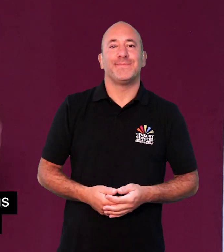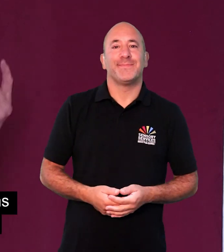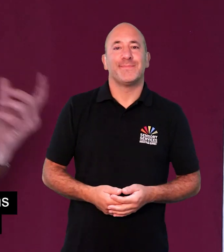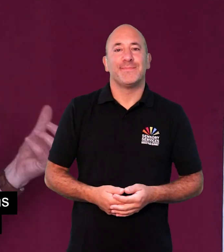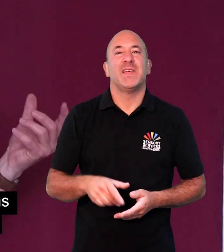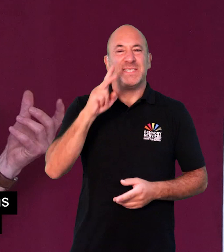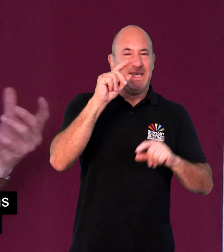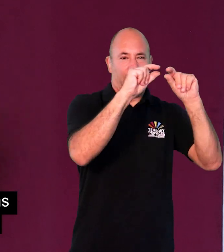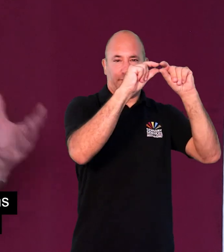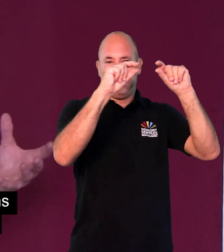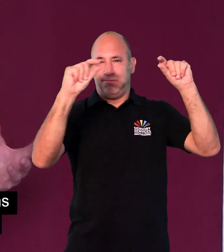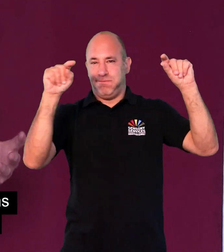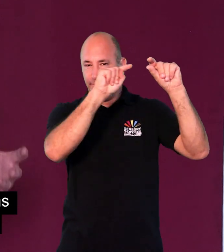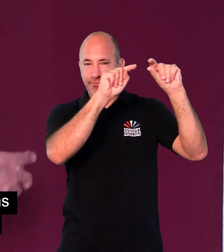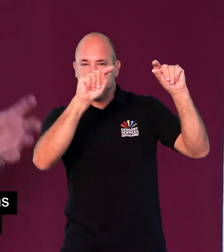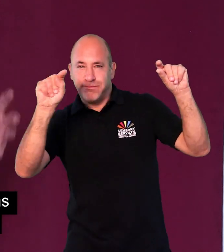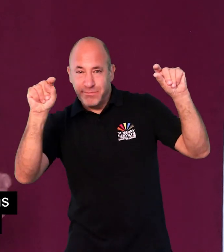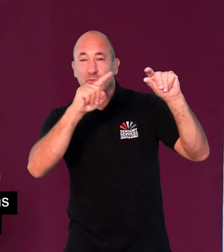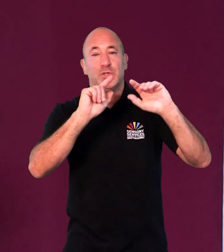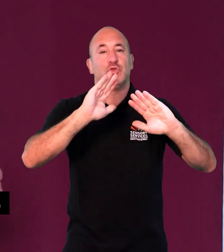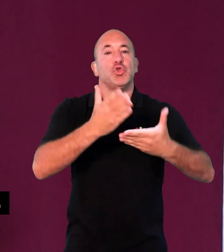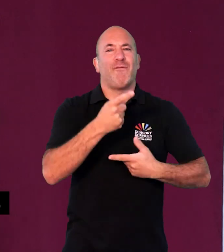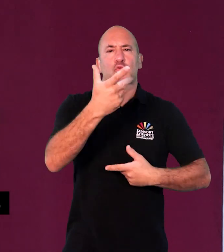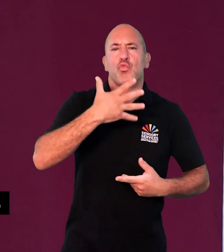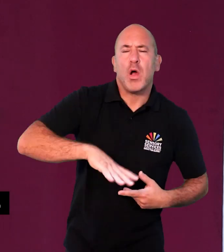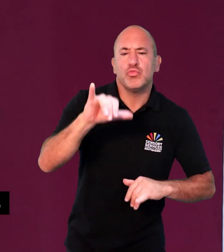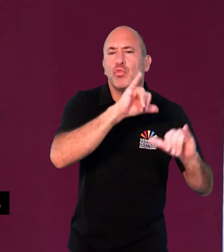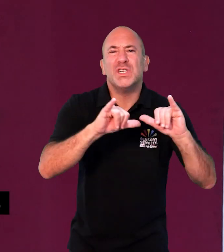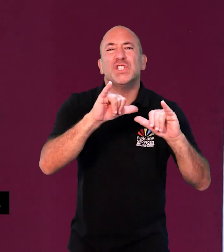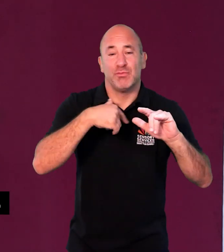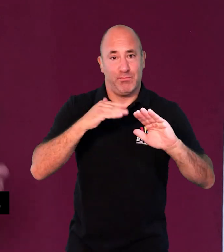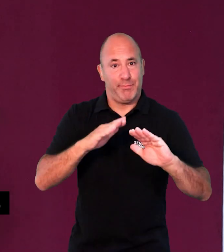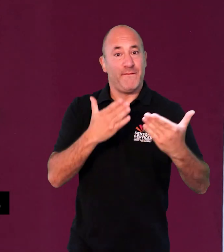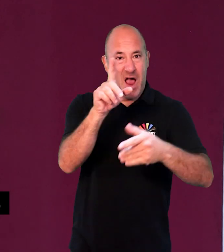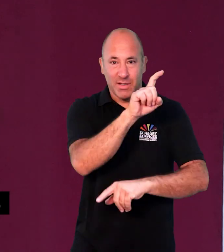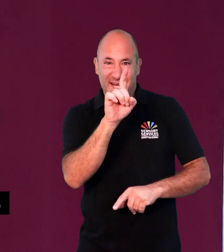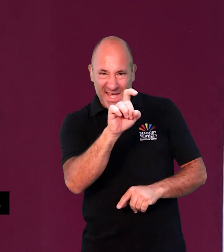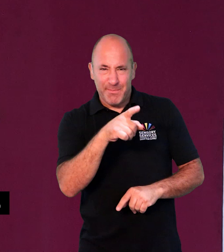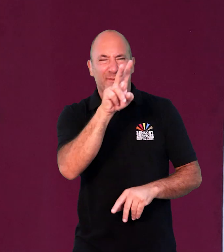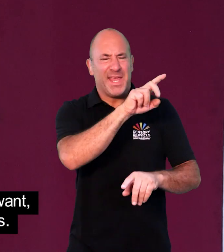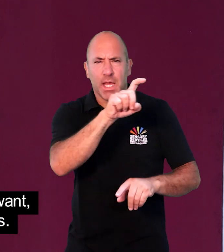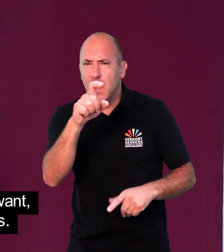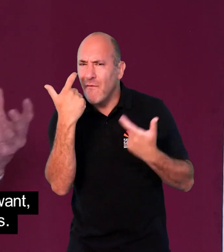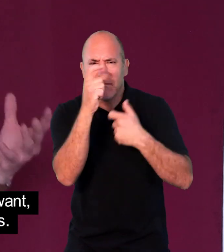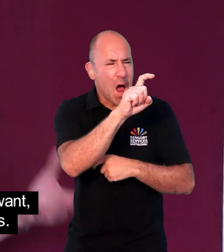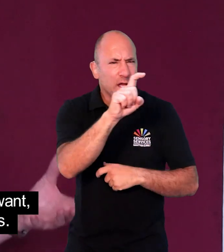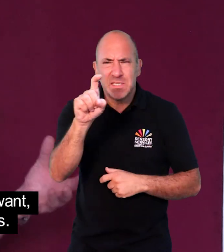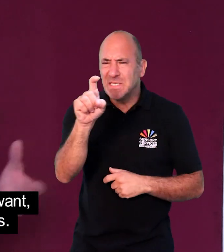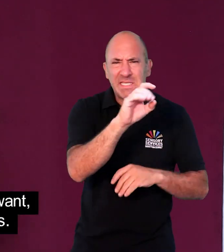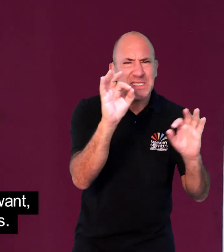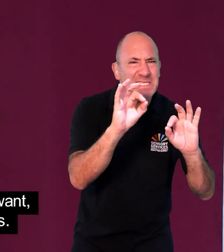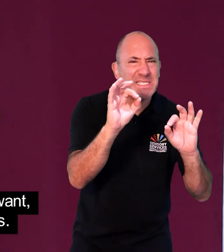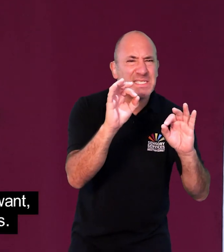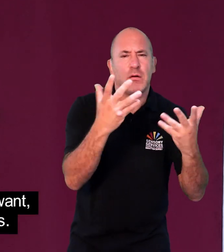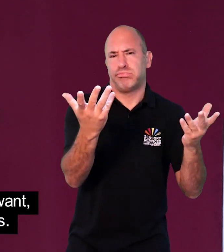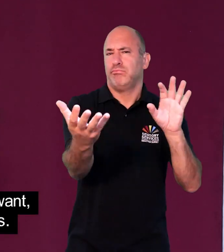Along the top are the buttons that will take you directly to the services we provide, the one that you want. But if you can't find what